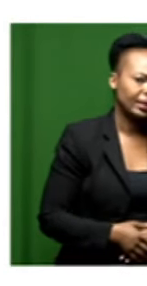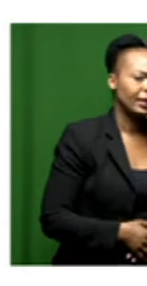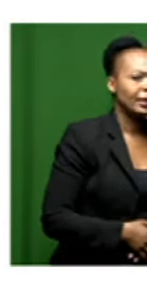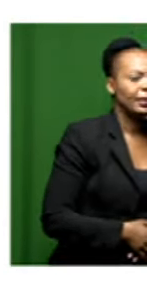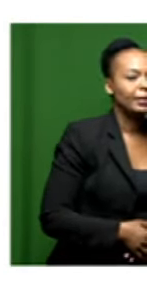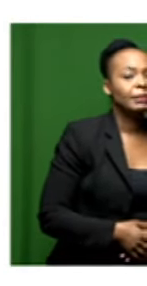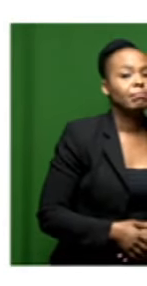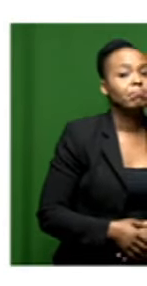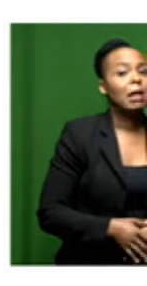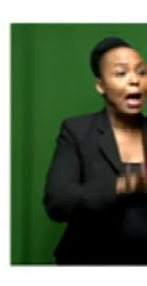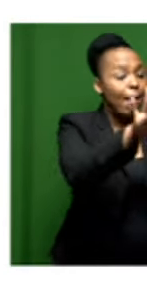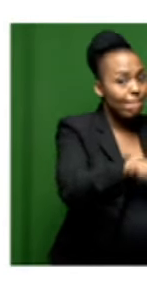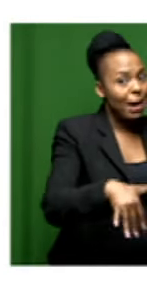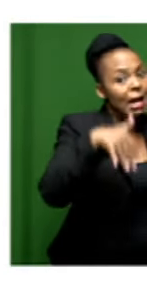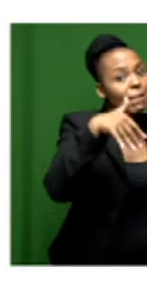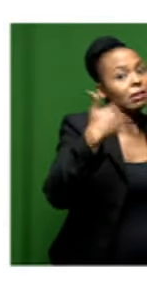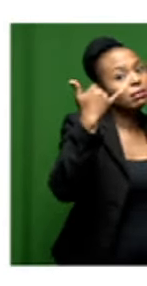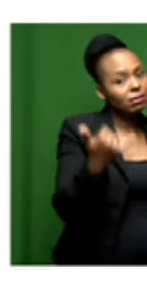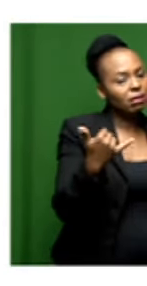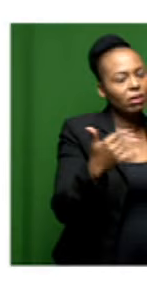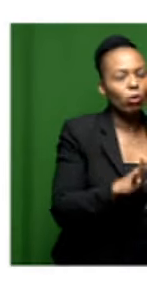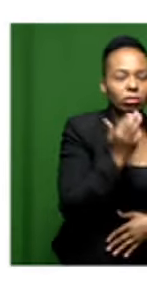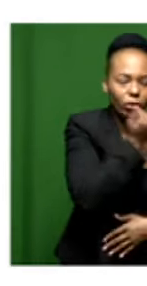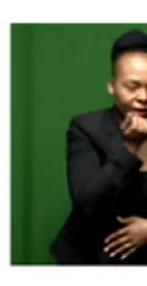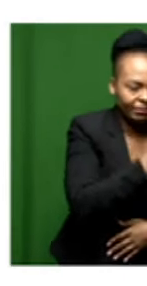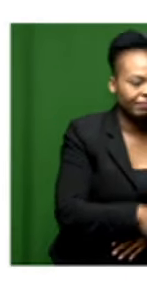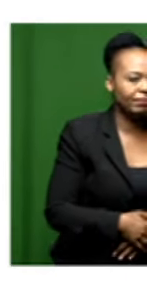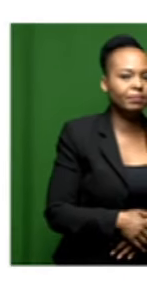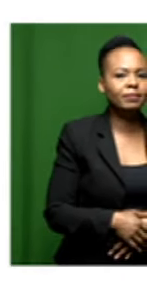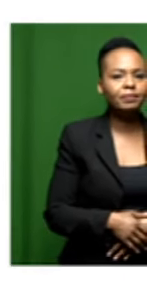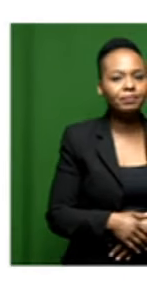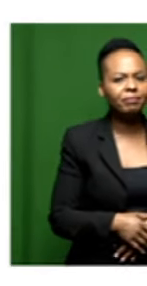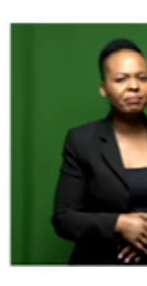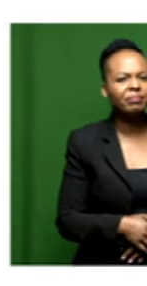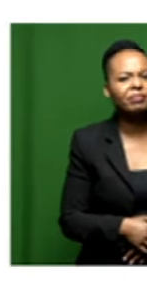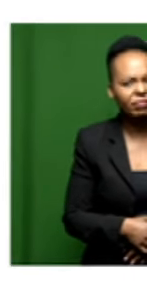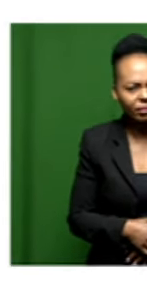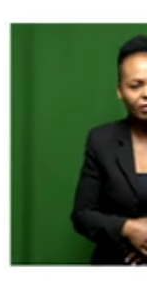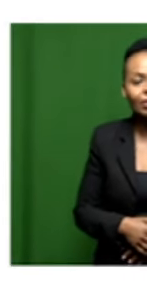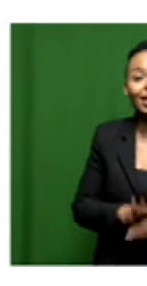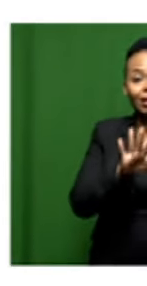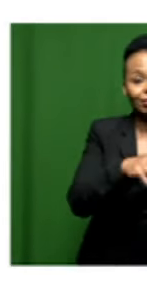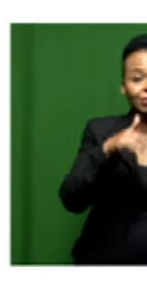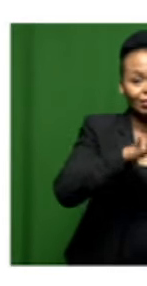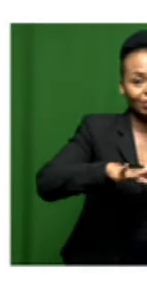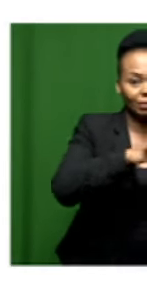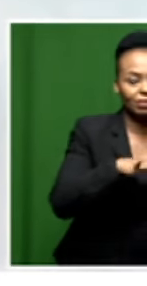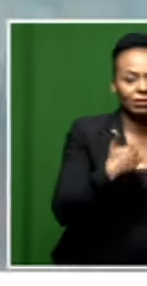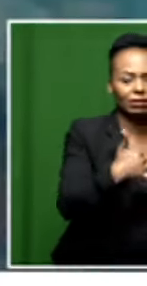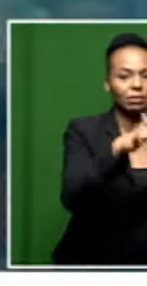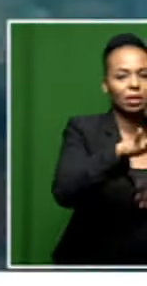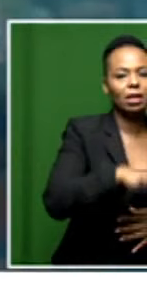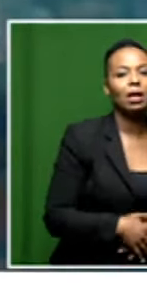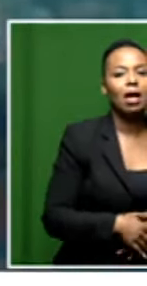The Parliament has, no, sorry, Cabinet has approved the reasonable